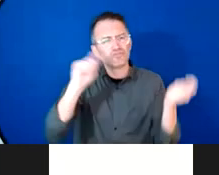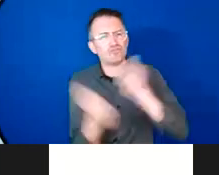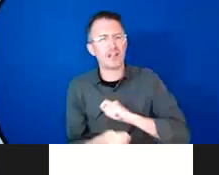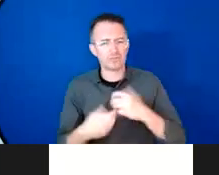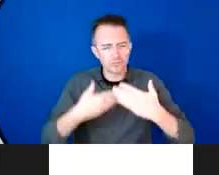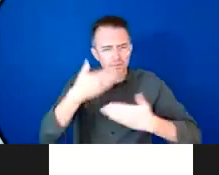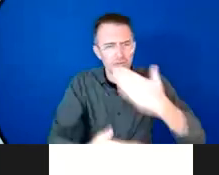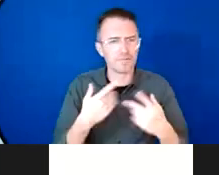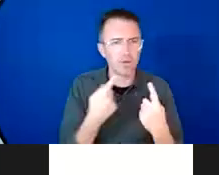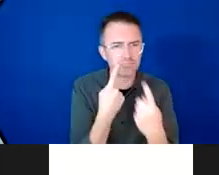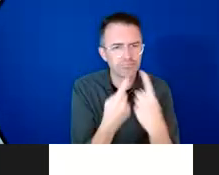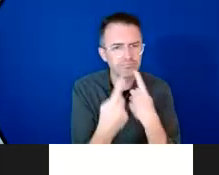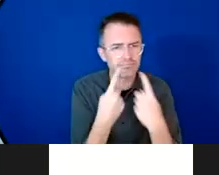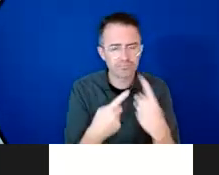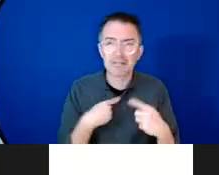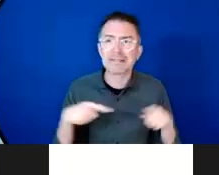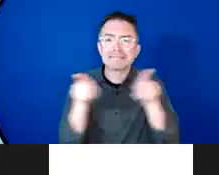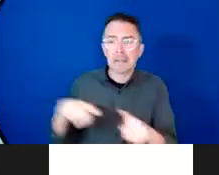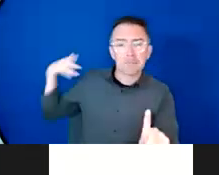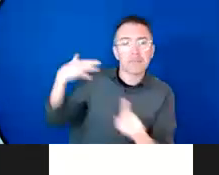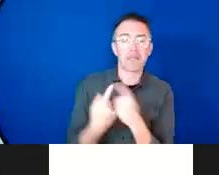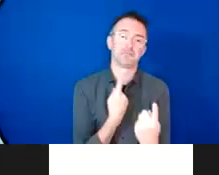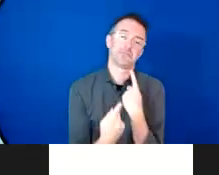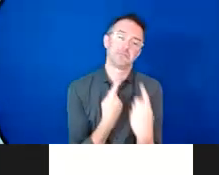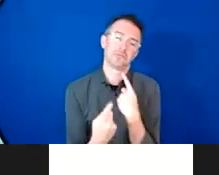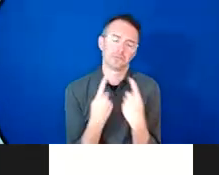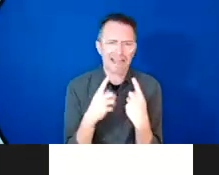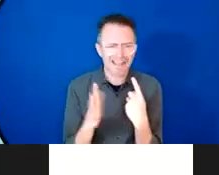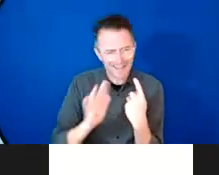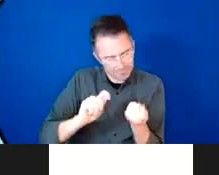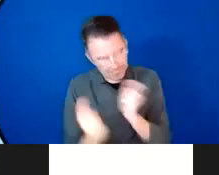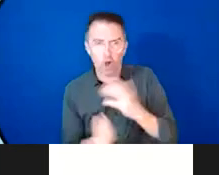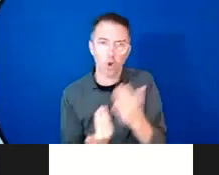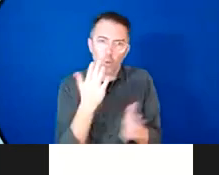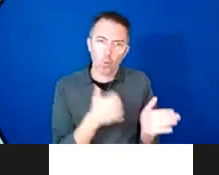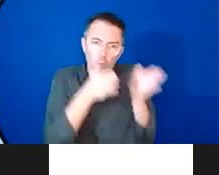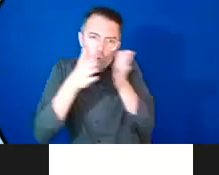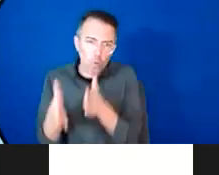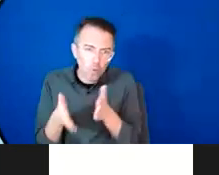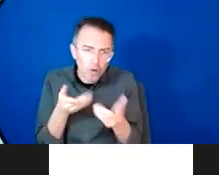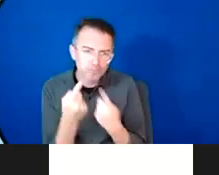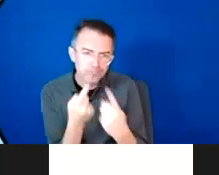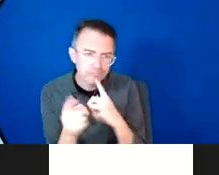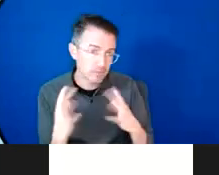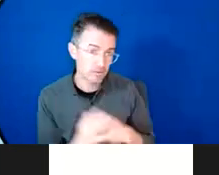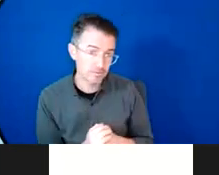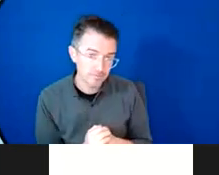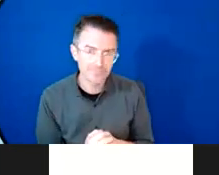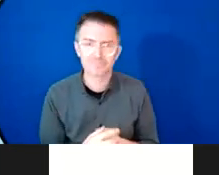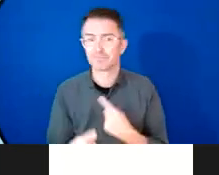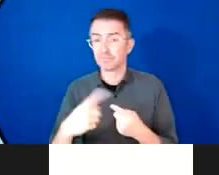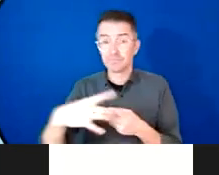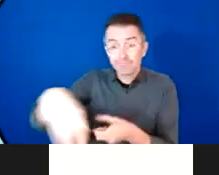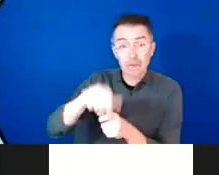health and social protection and education experts and practitioners civil society organizations working at community and